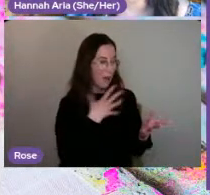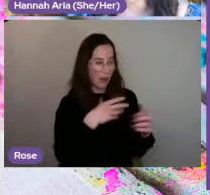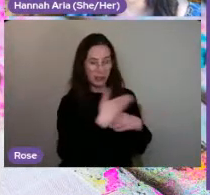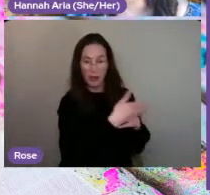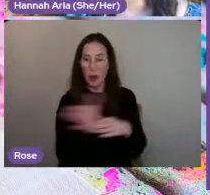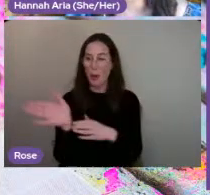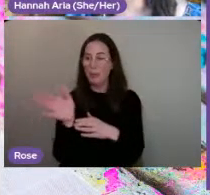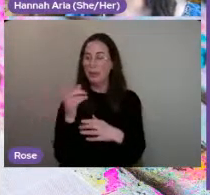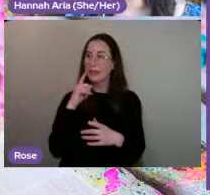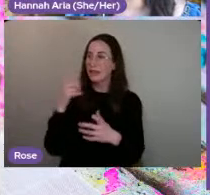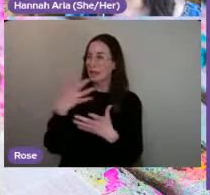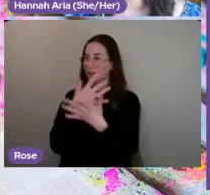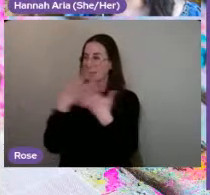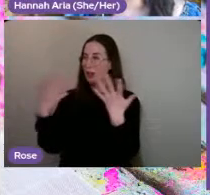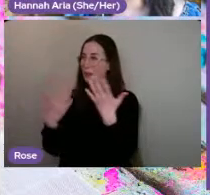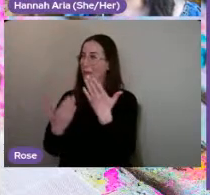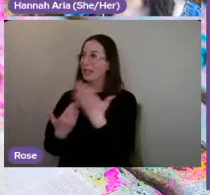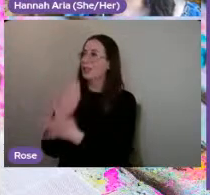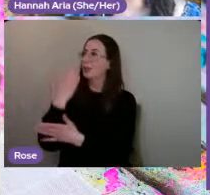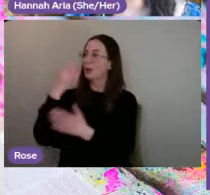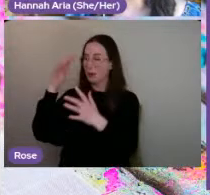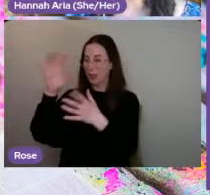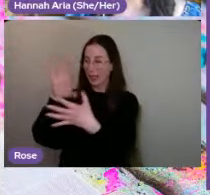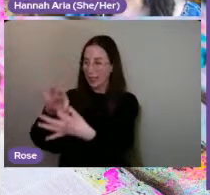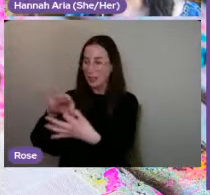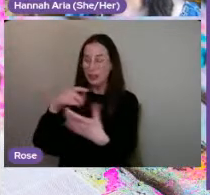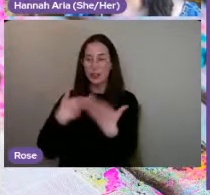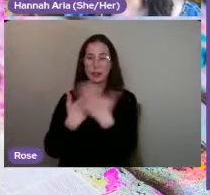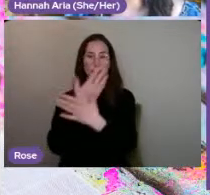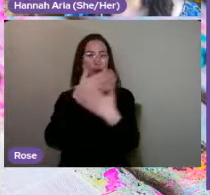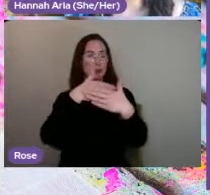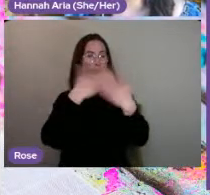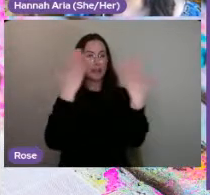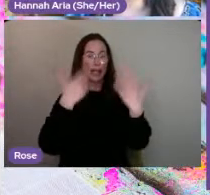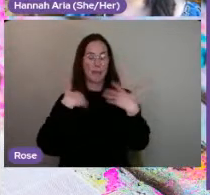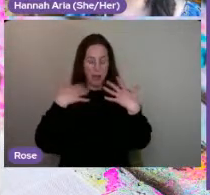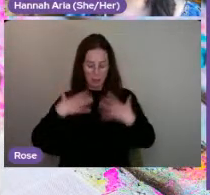many connections. I hope I can't wear my brain out like my other body parts.